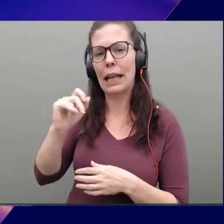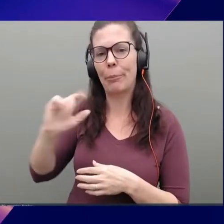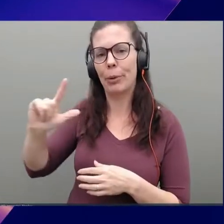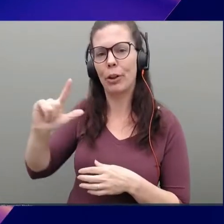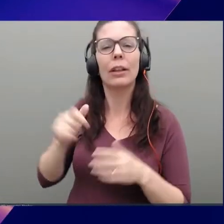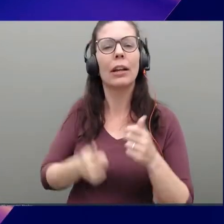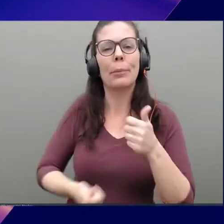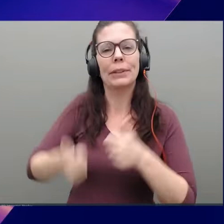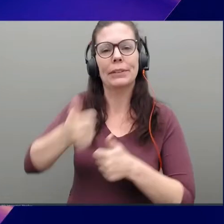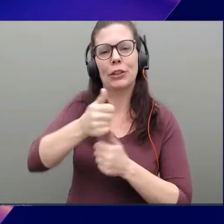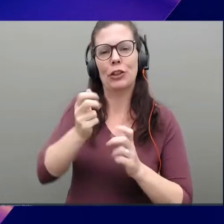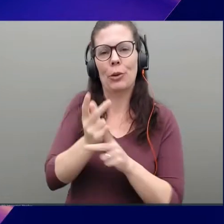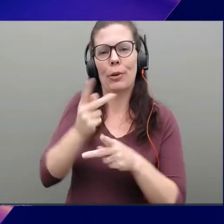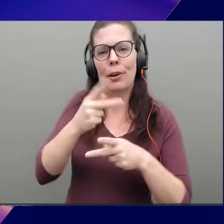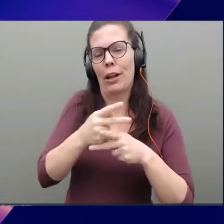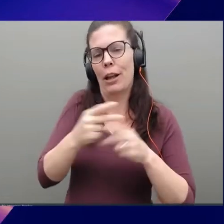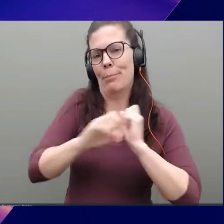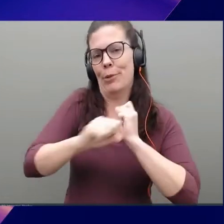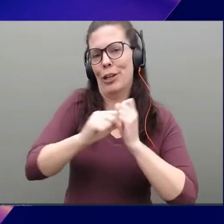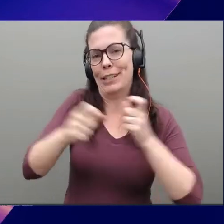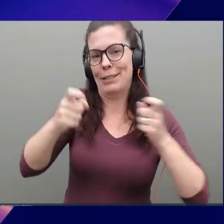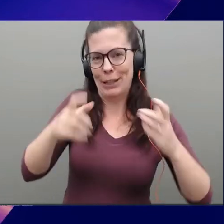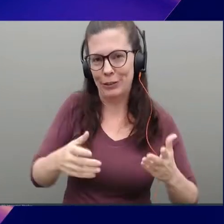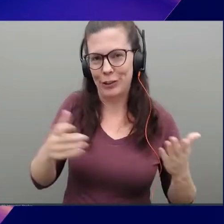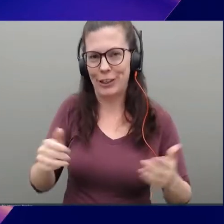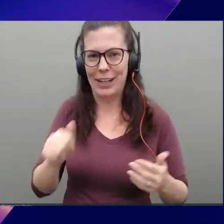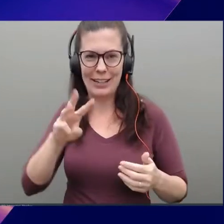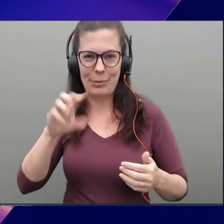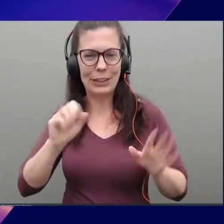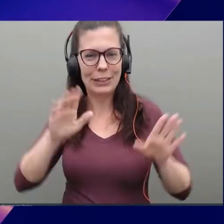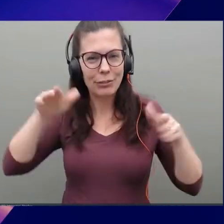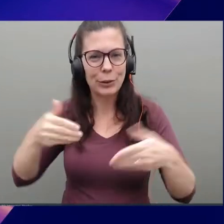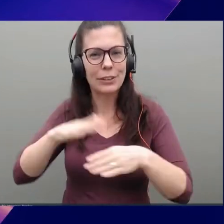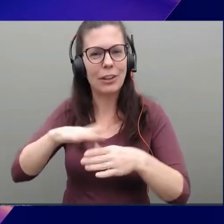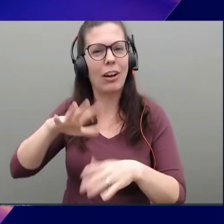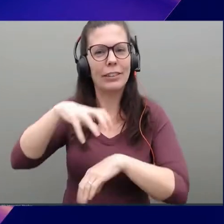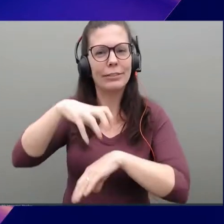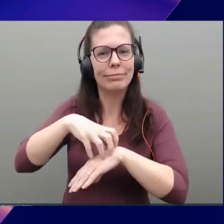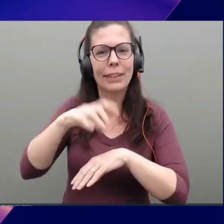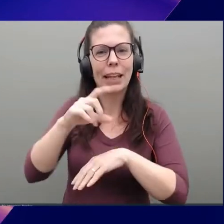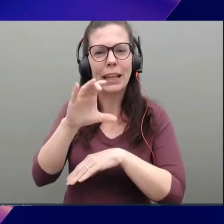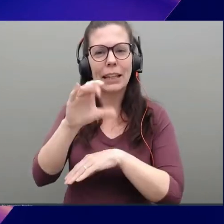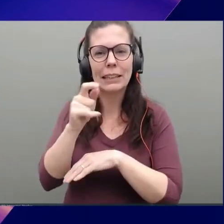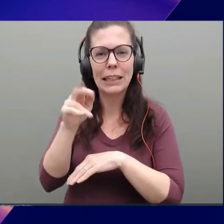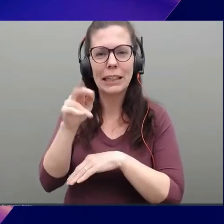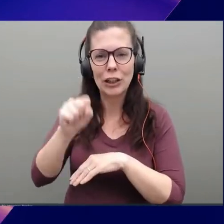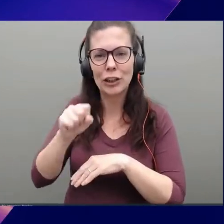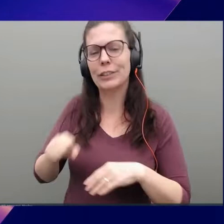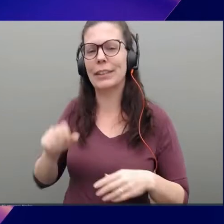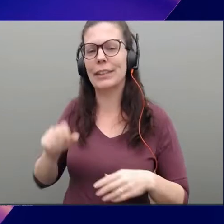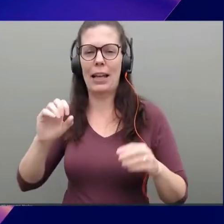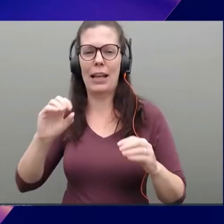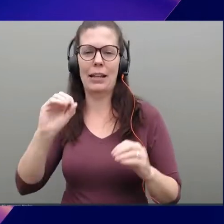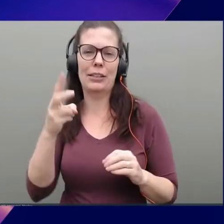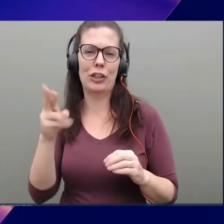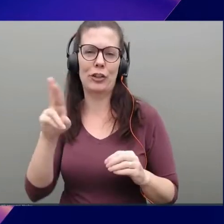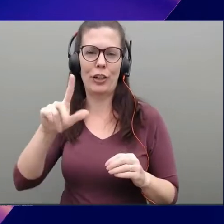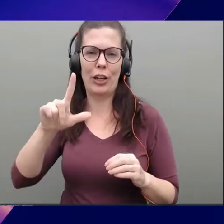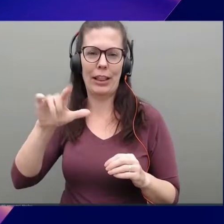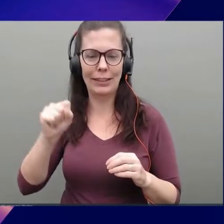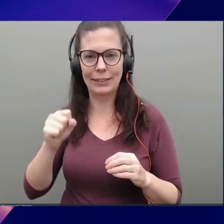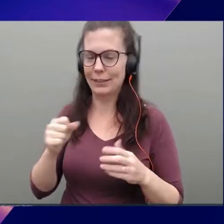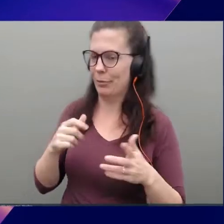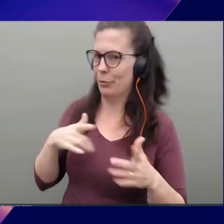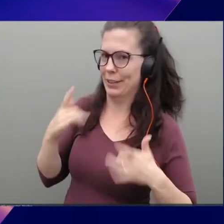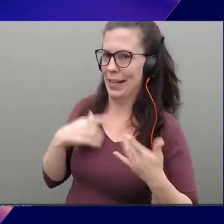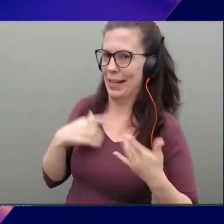manager at AWS, focusing on containers and serverless. Super excited to welcome our guest today. I'll let